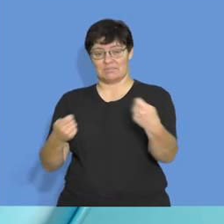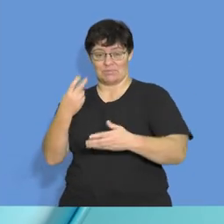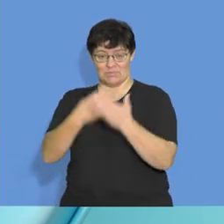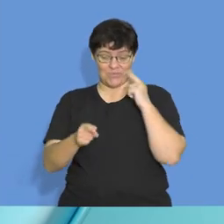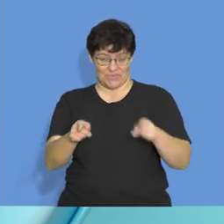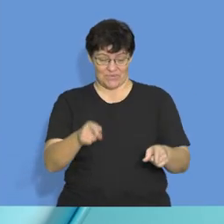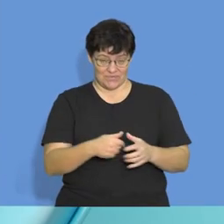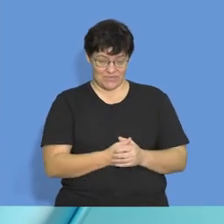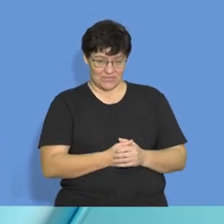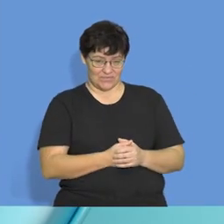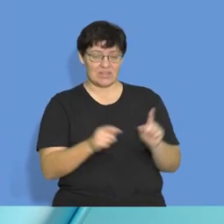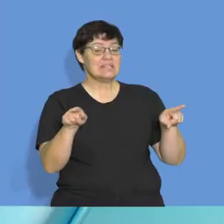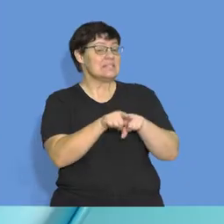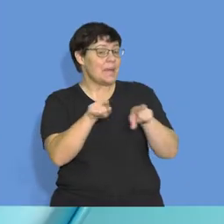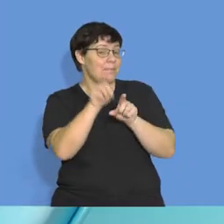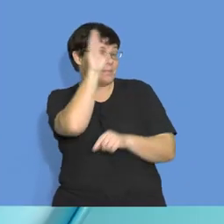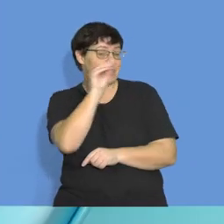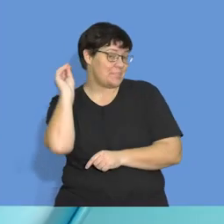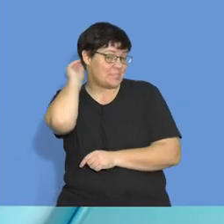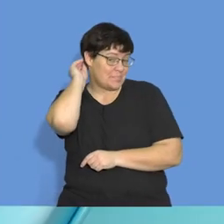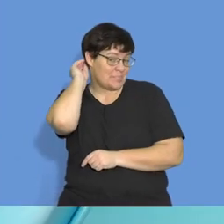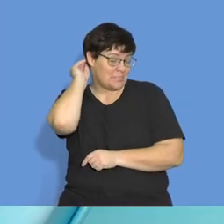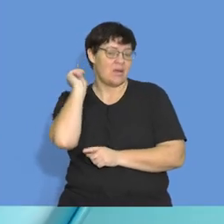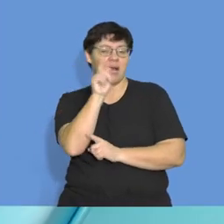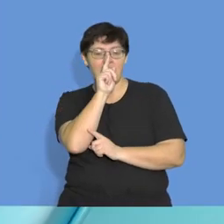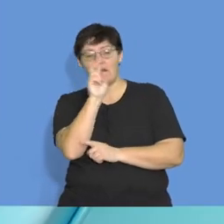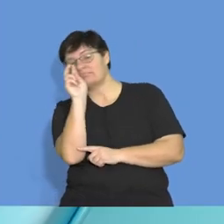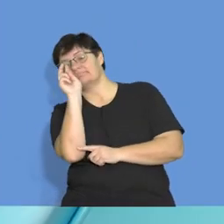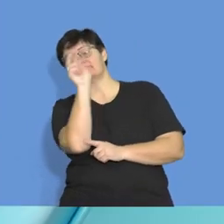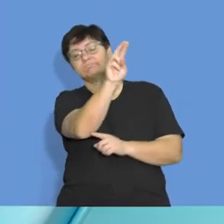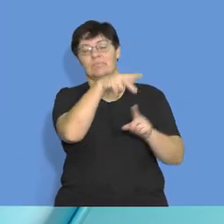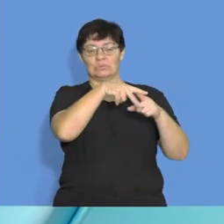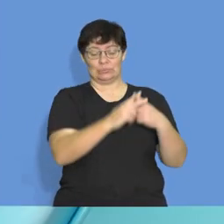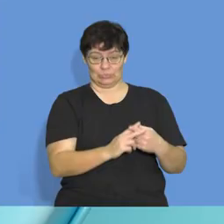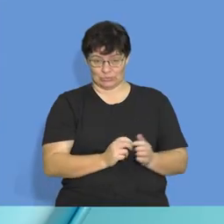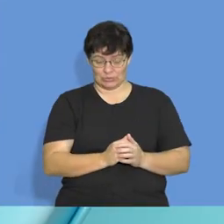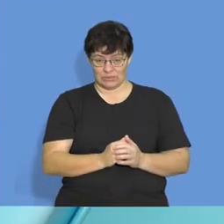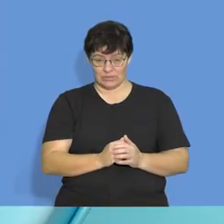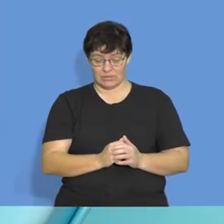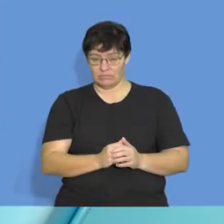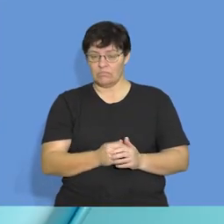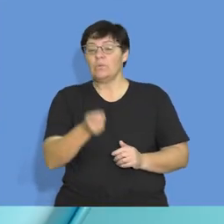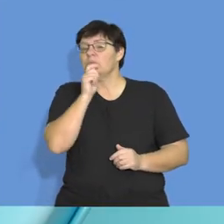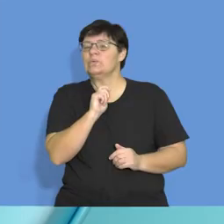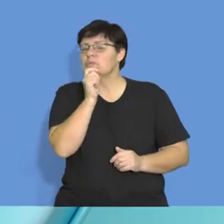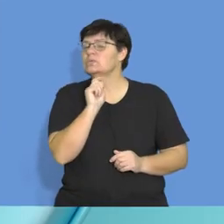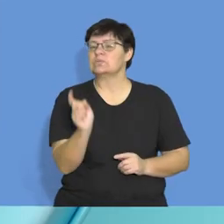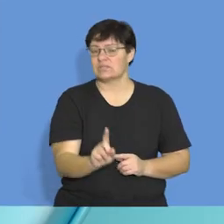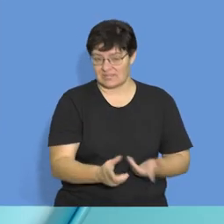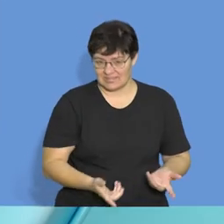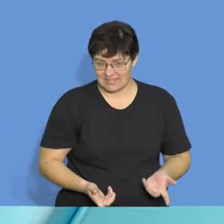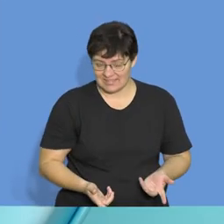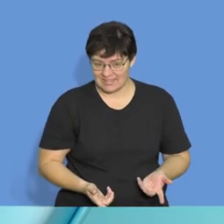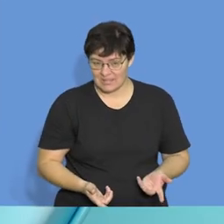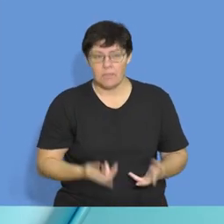Okay. Also take into consideration, it's a forecasting tool which we actually use. It's not